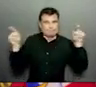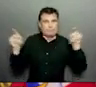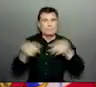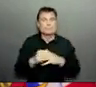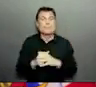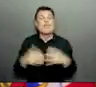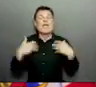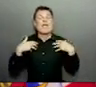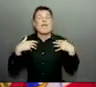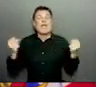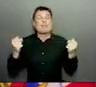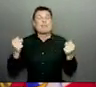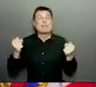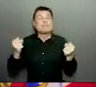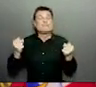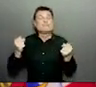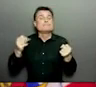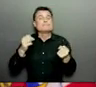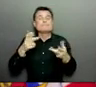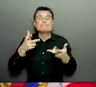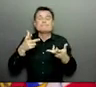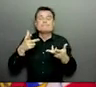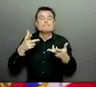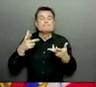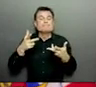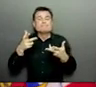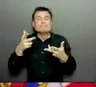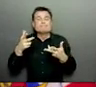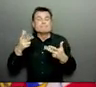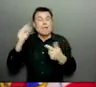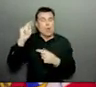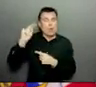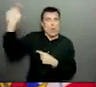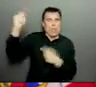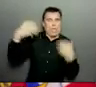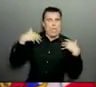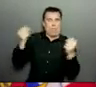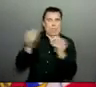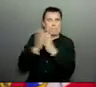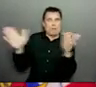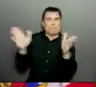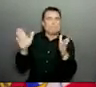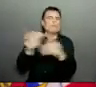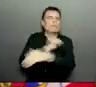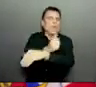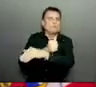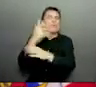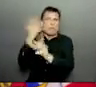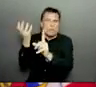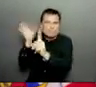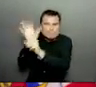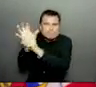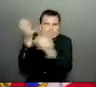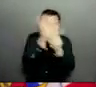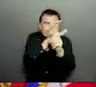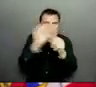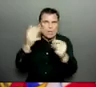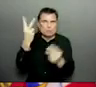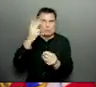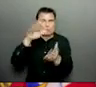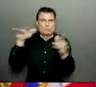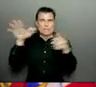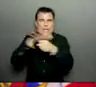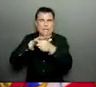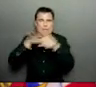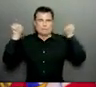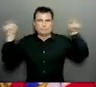and COVID safety plans that must be reviewed by public health and Northern Health before the operations start